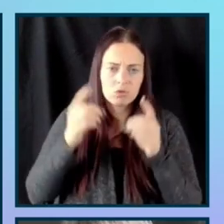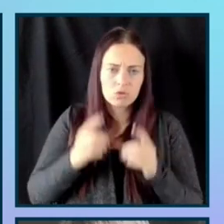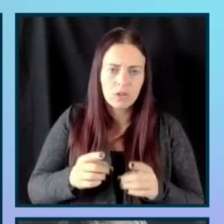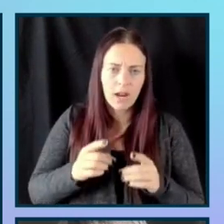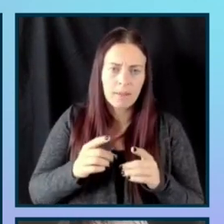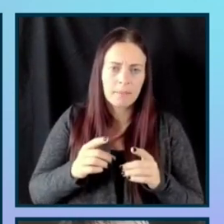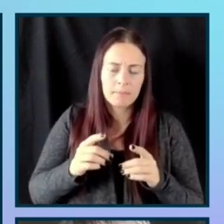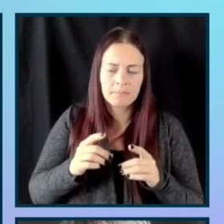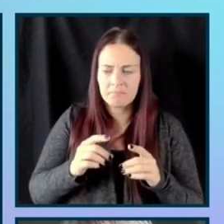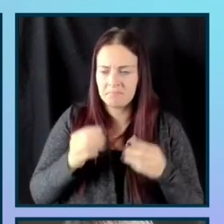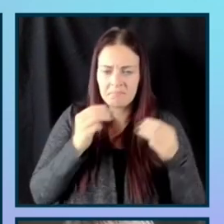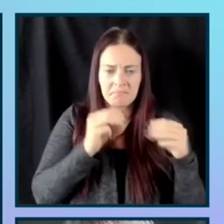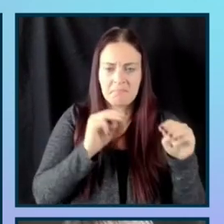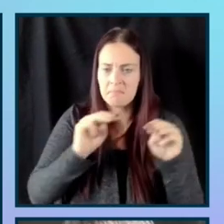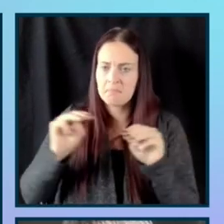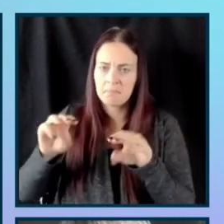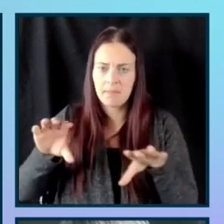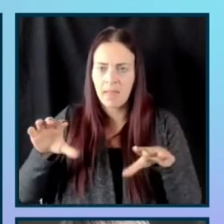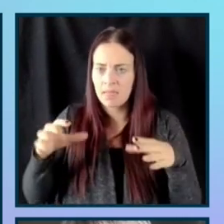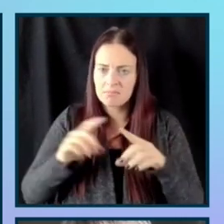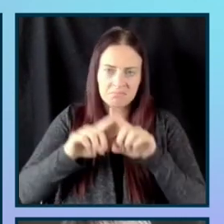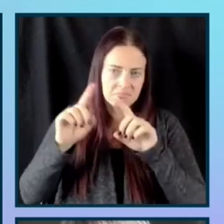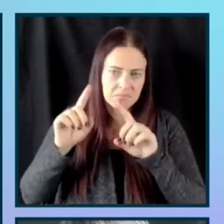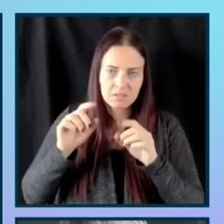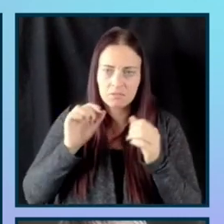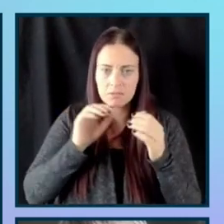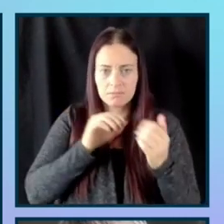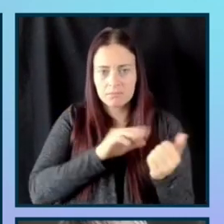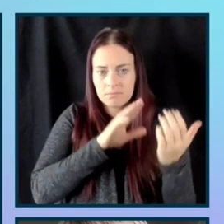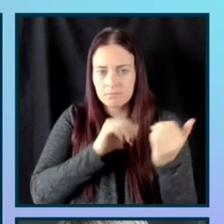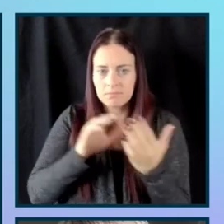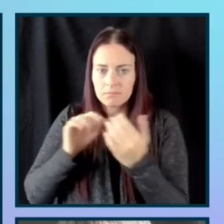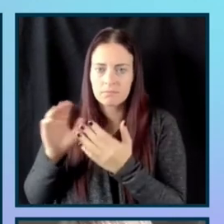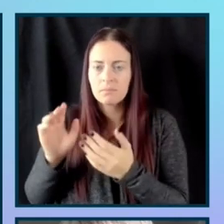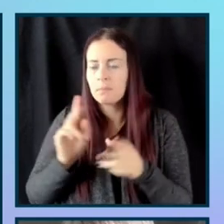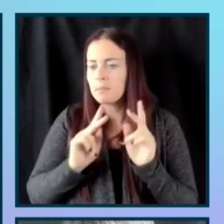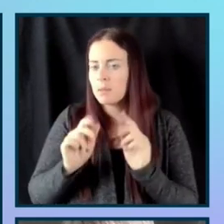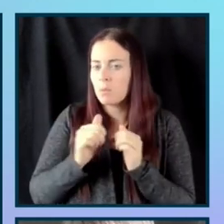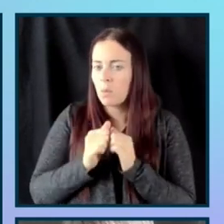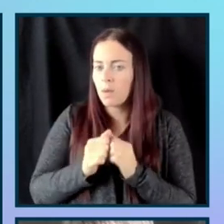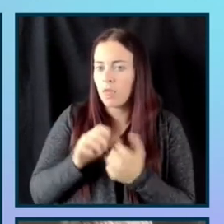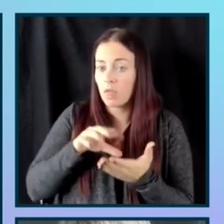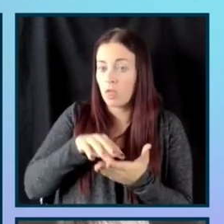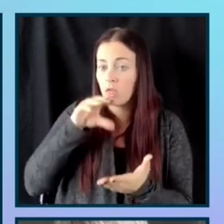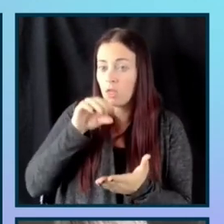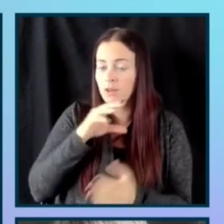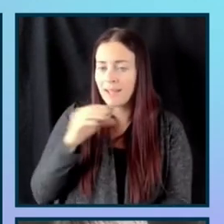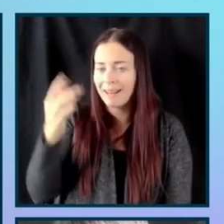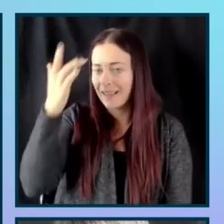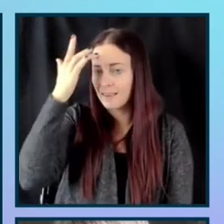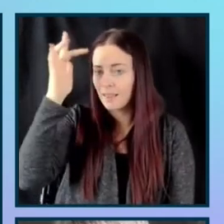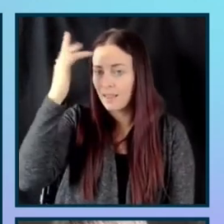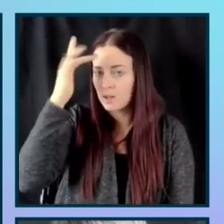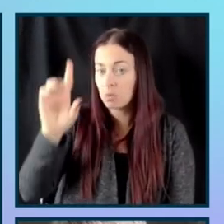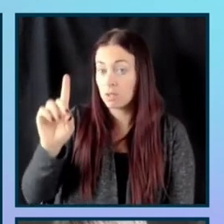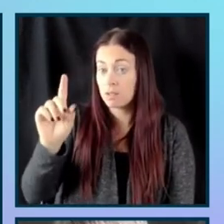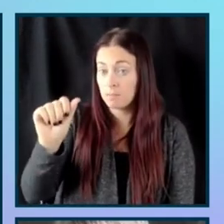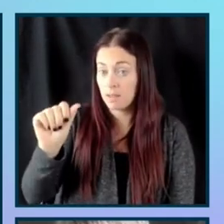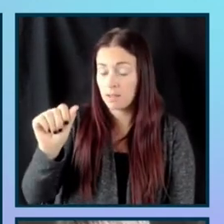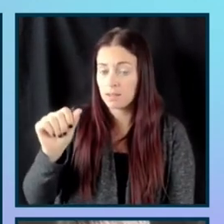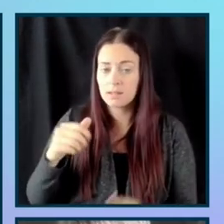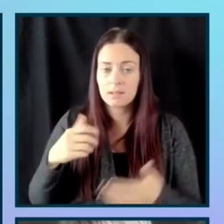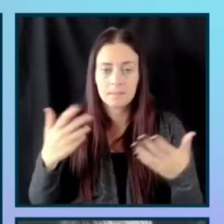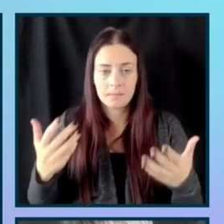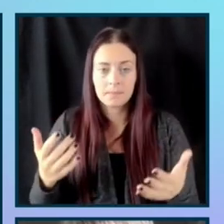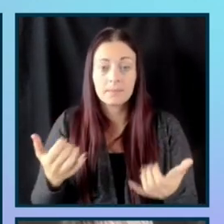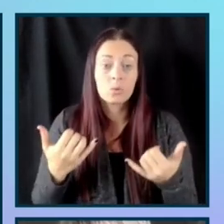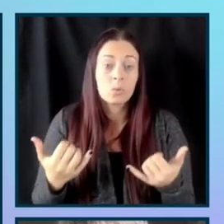of methods to research, um, folks with learning and intellectual disabilities. Um, but today inclusive research,